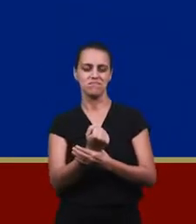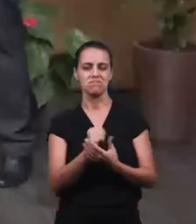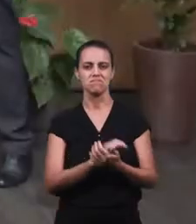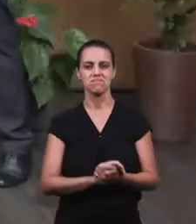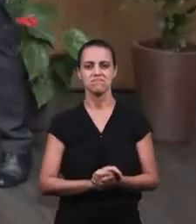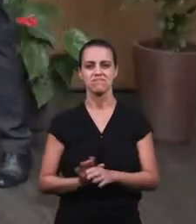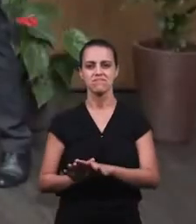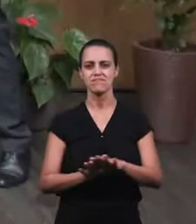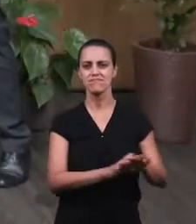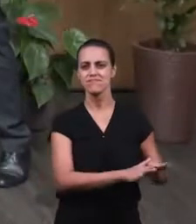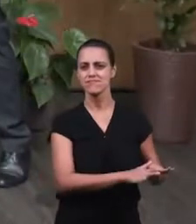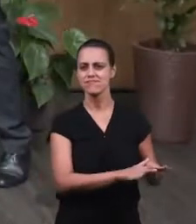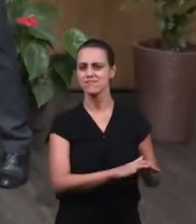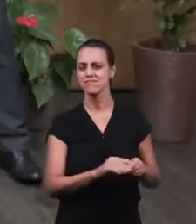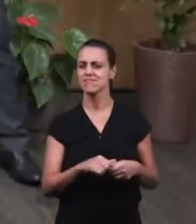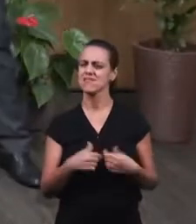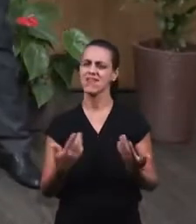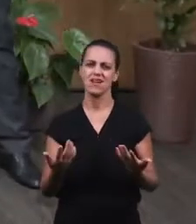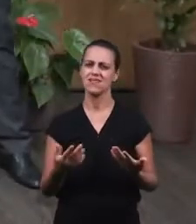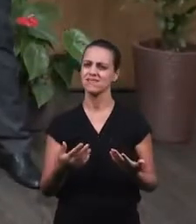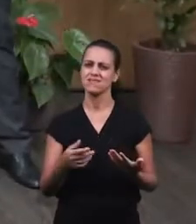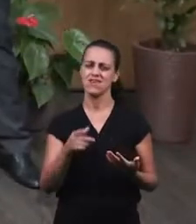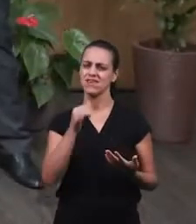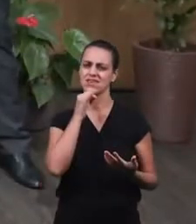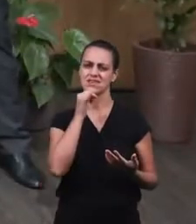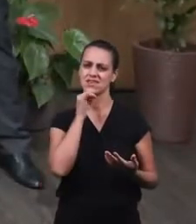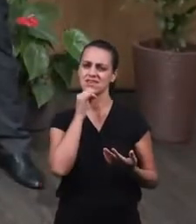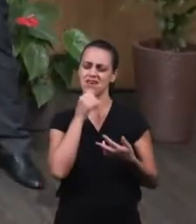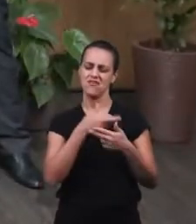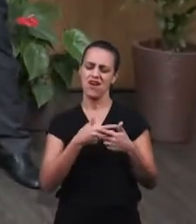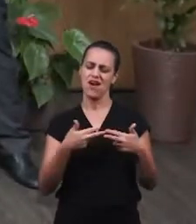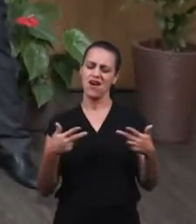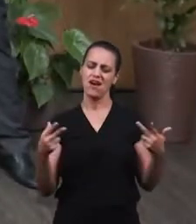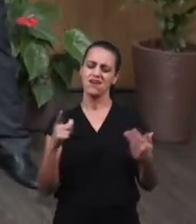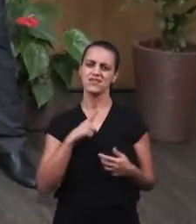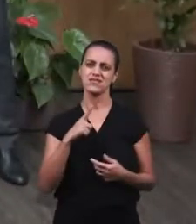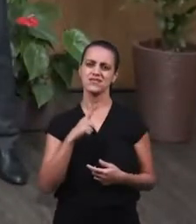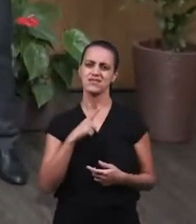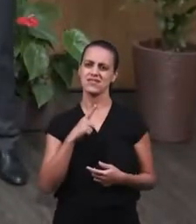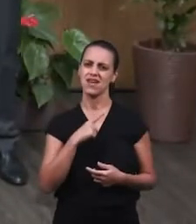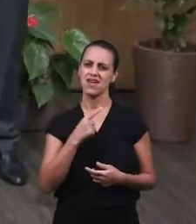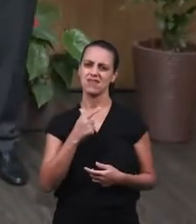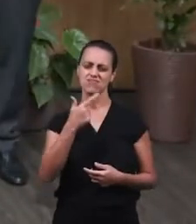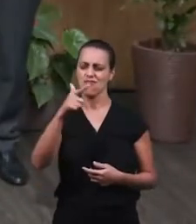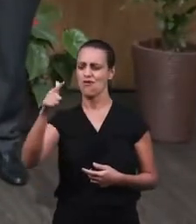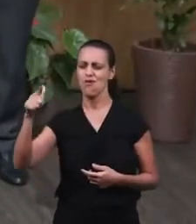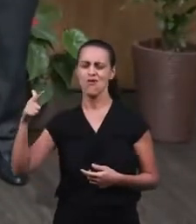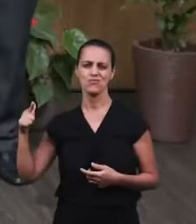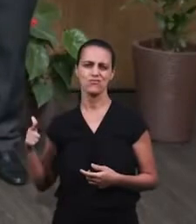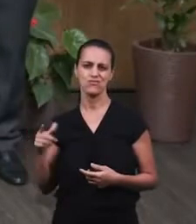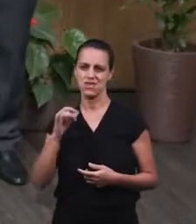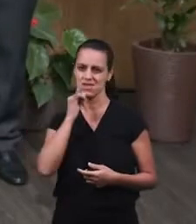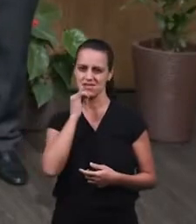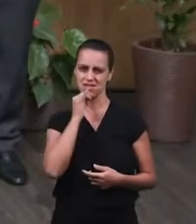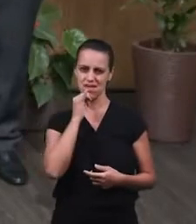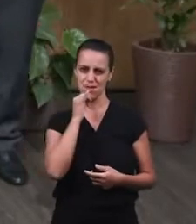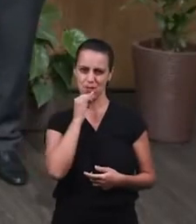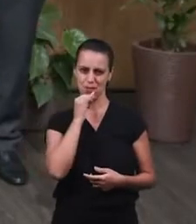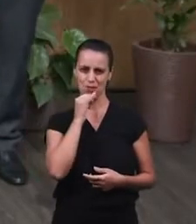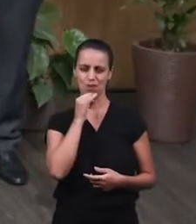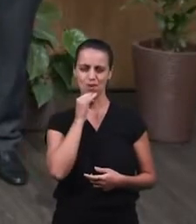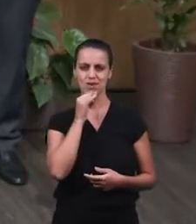Another example, we could give many other examples, but another glorious example here, someone who